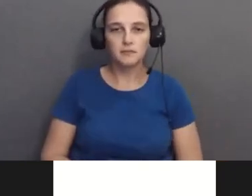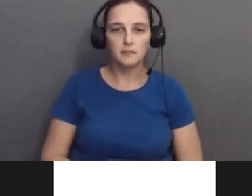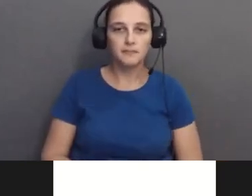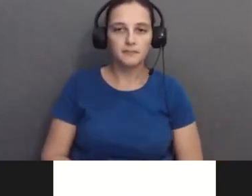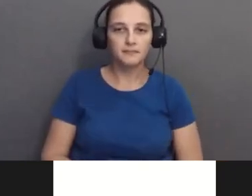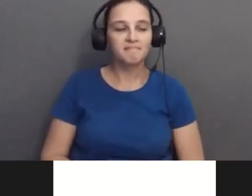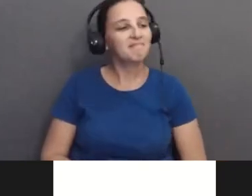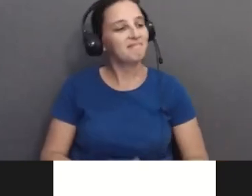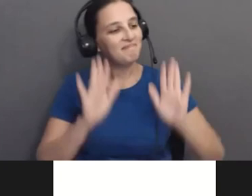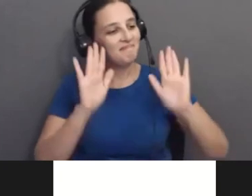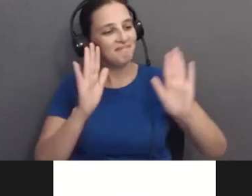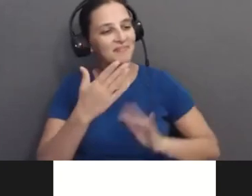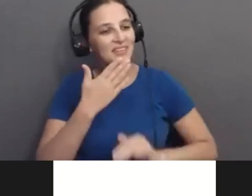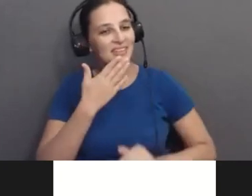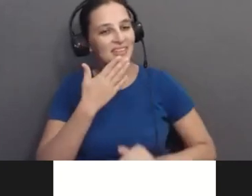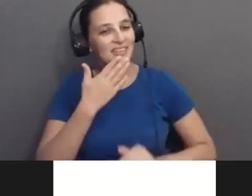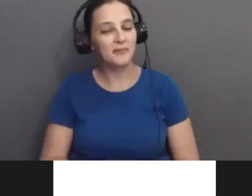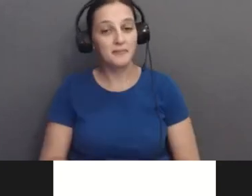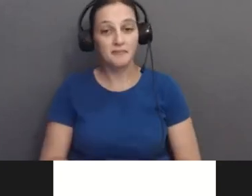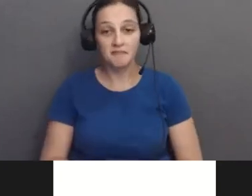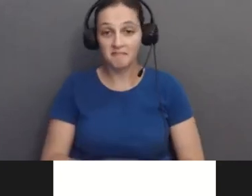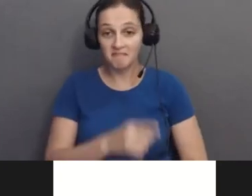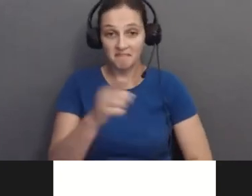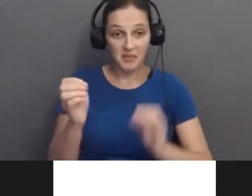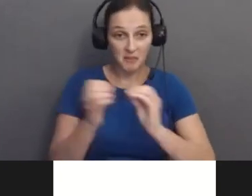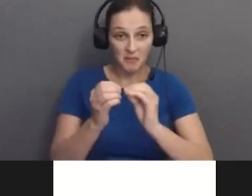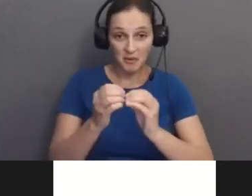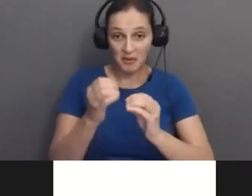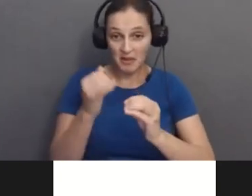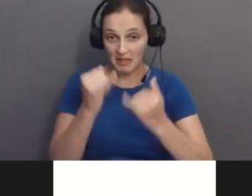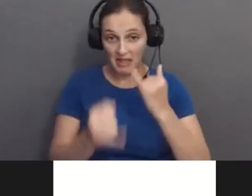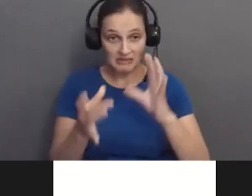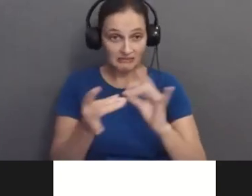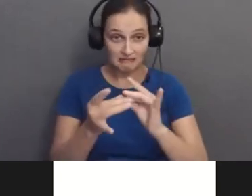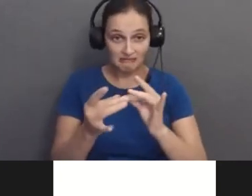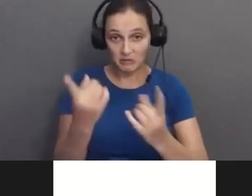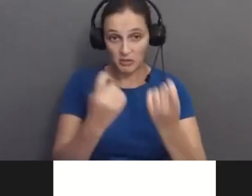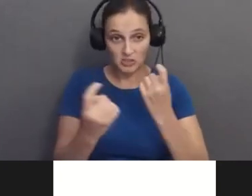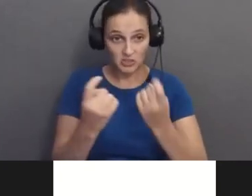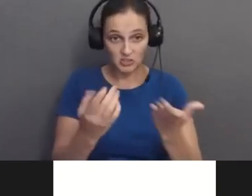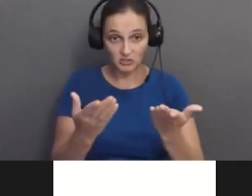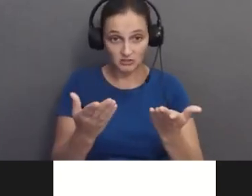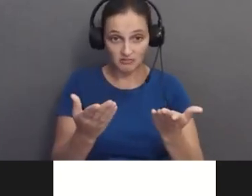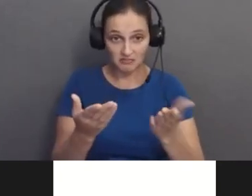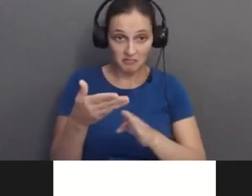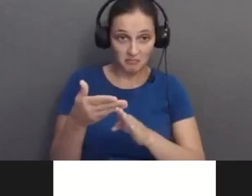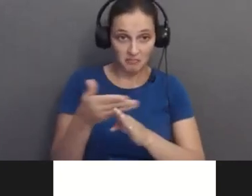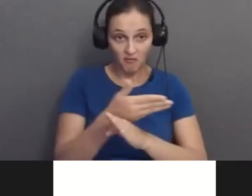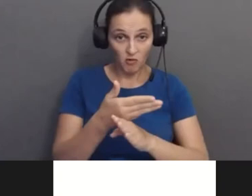Wonderful. Thank you. Any final questions for Amanda before we sign off tonight?